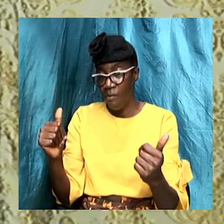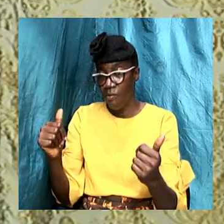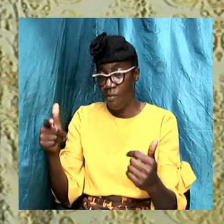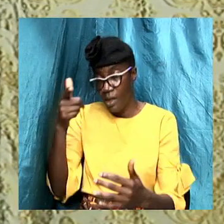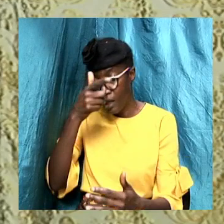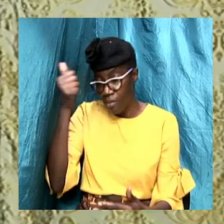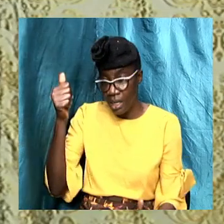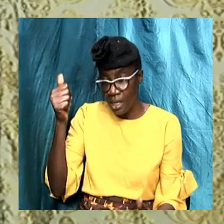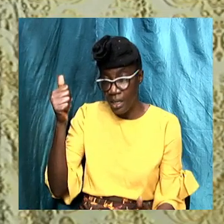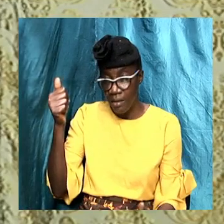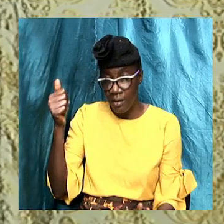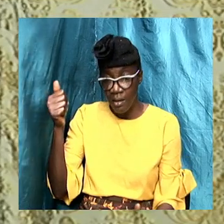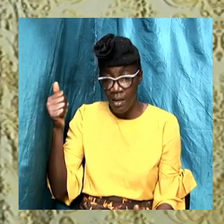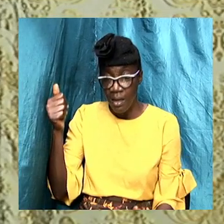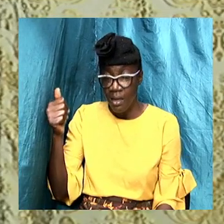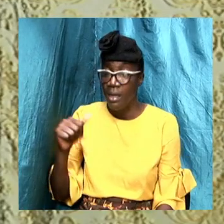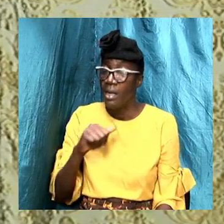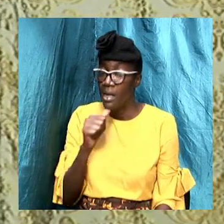they are baptized